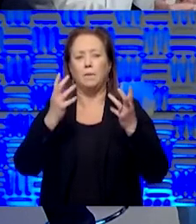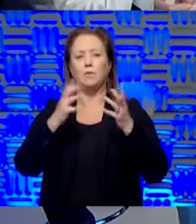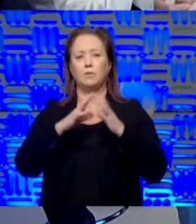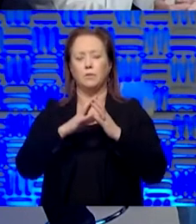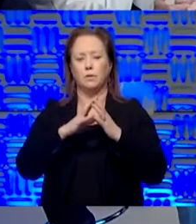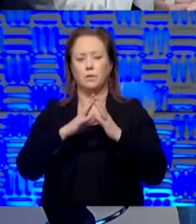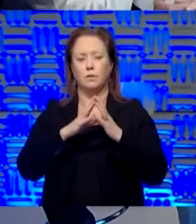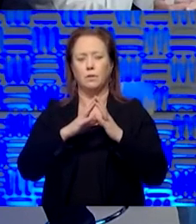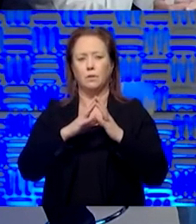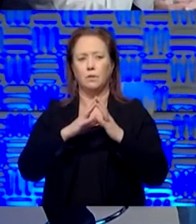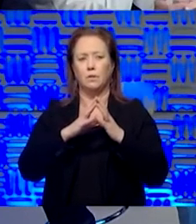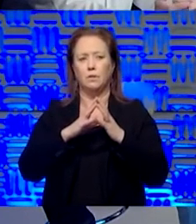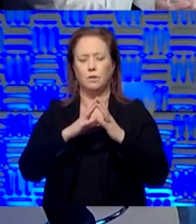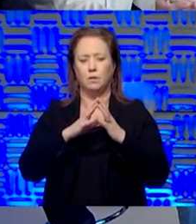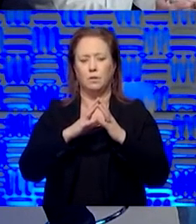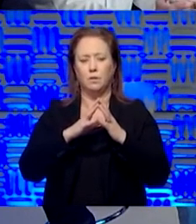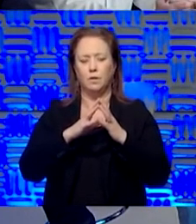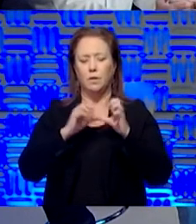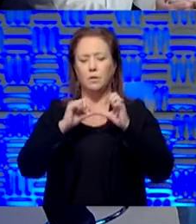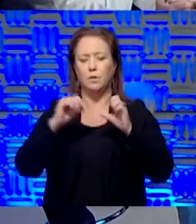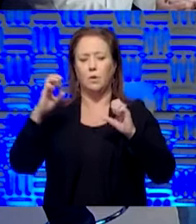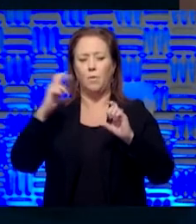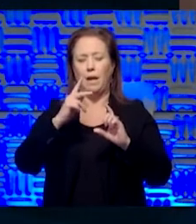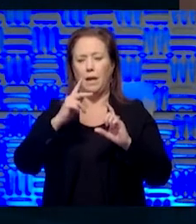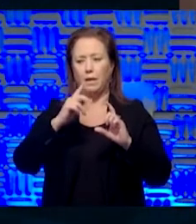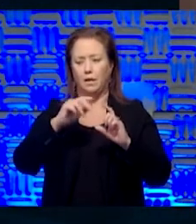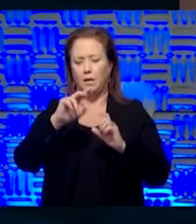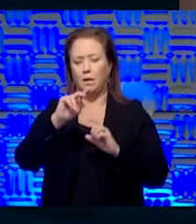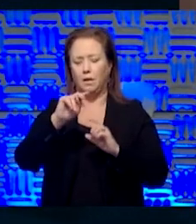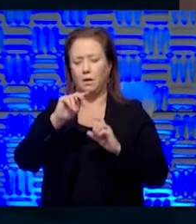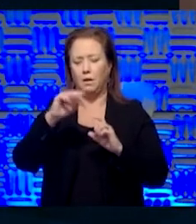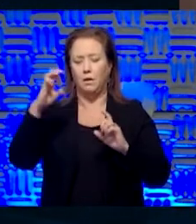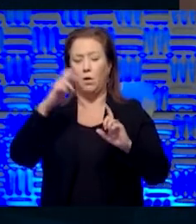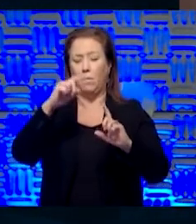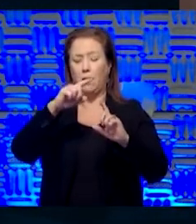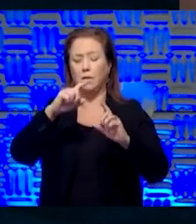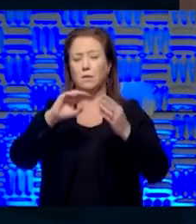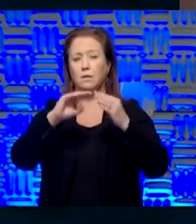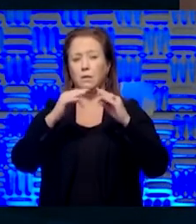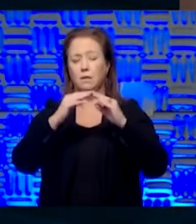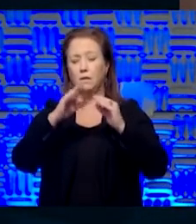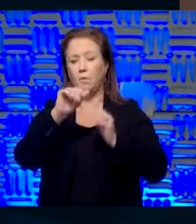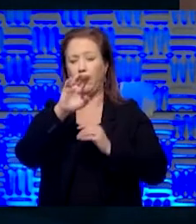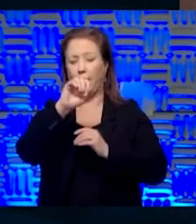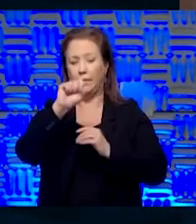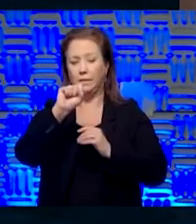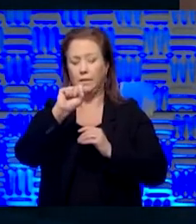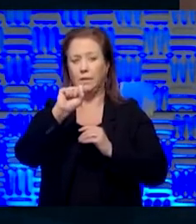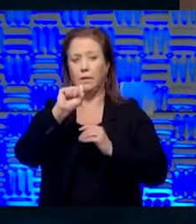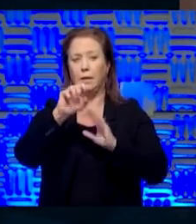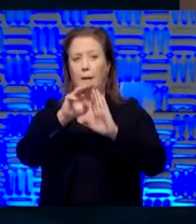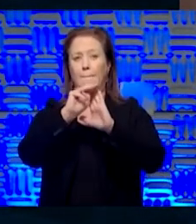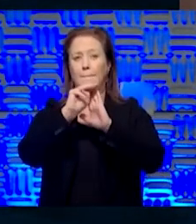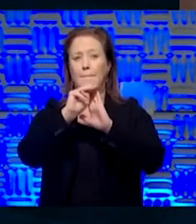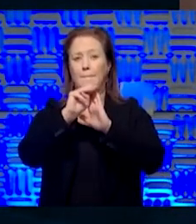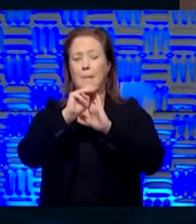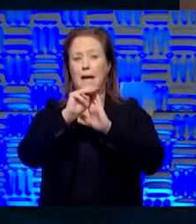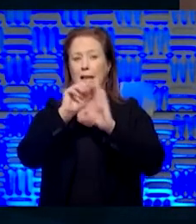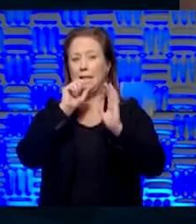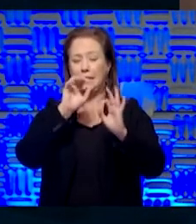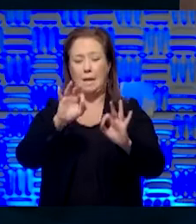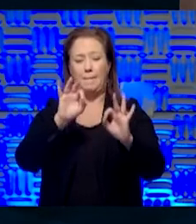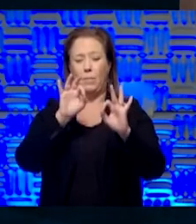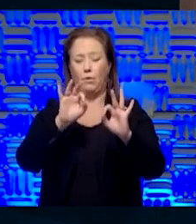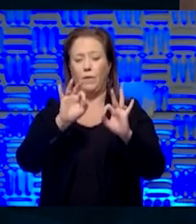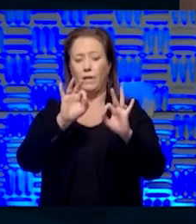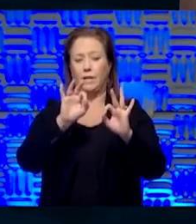peak, will there kind of be a drop off back to lower case numbers? Yeah, the, um, as you know, modeling isn't perfect. Uh,